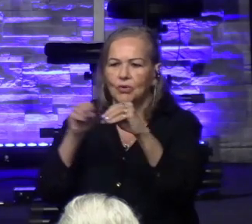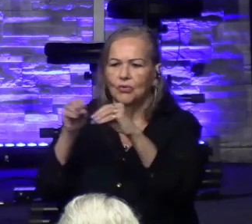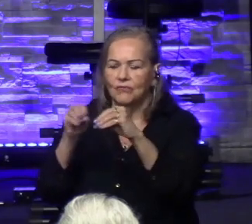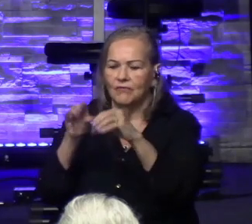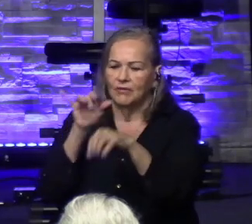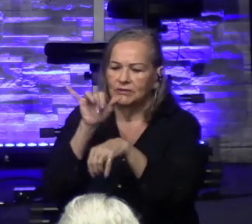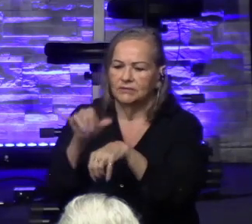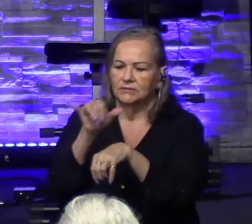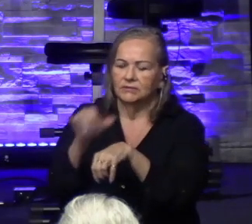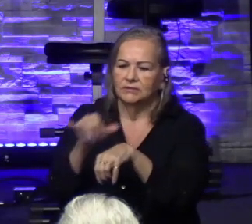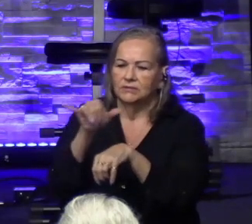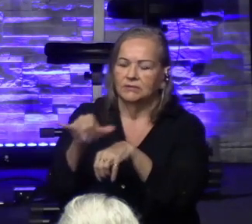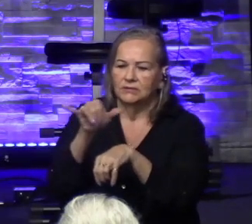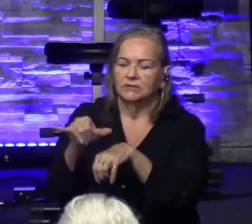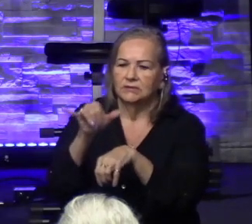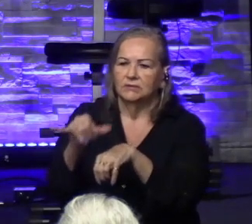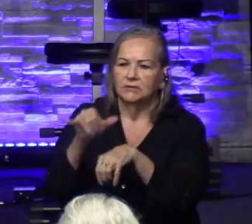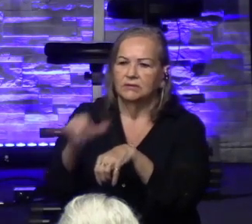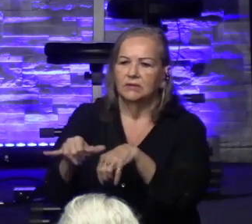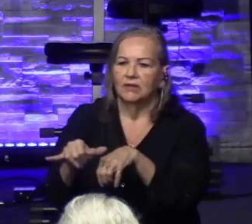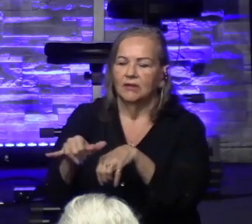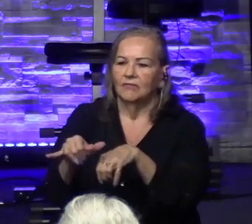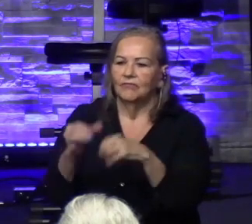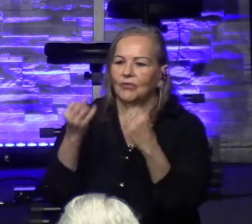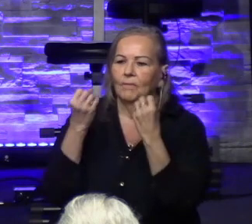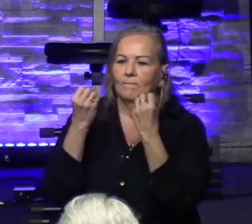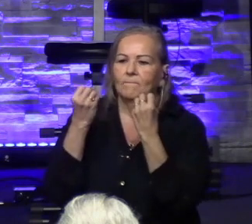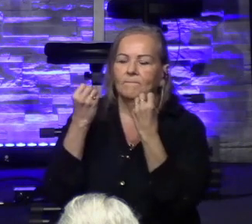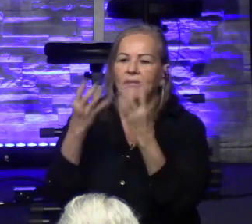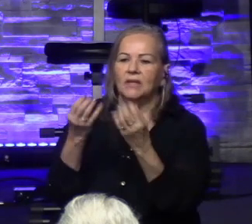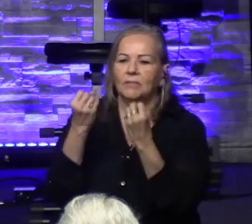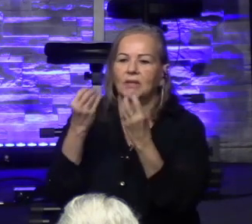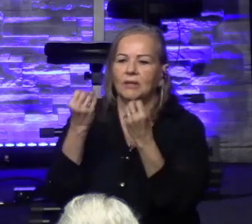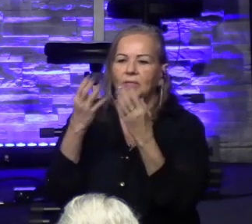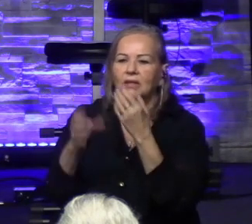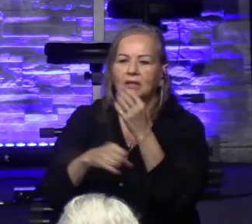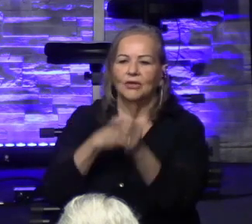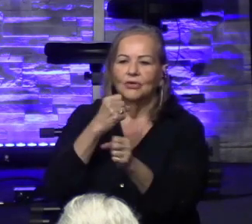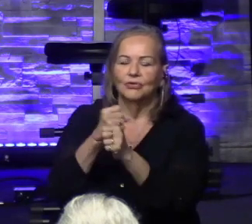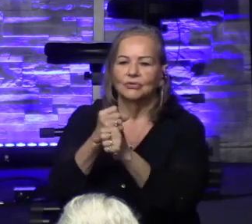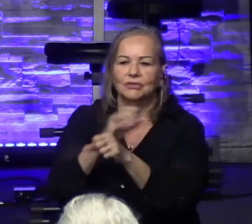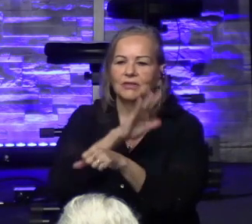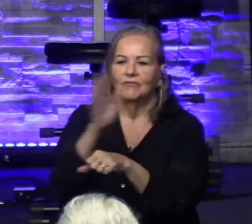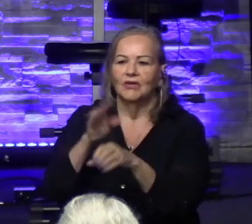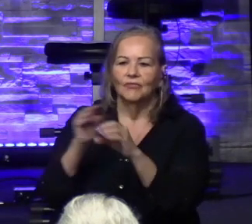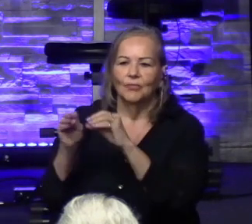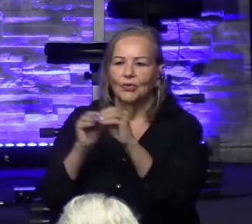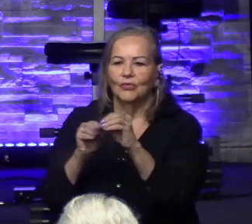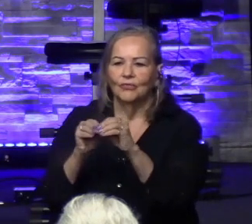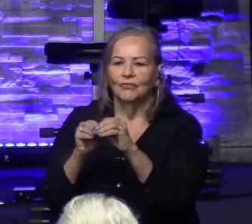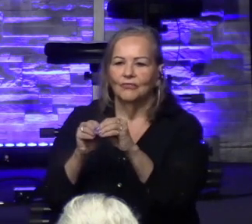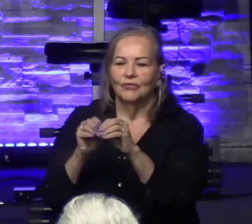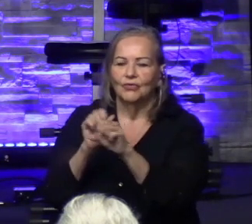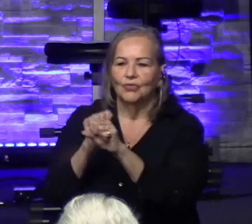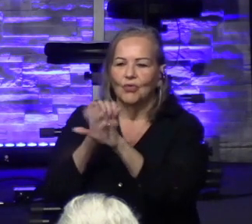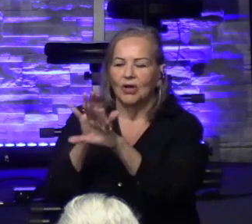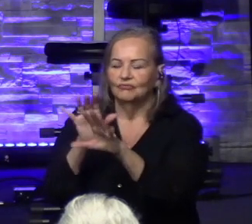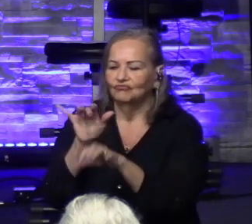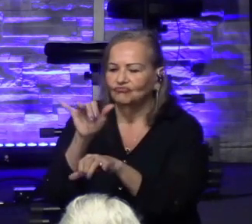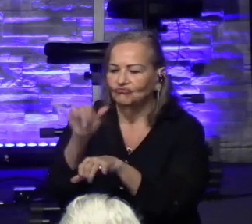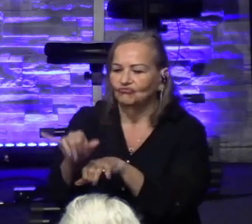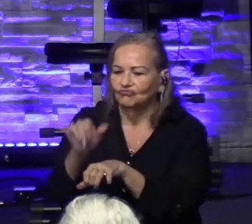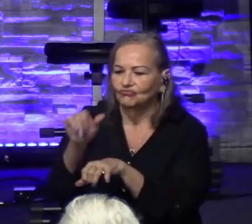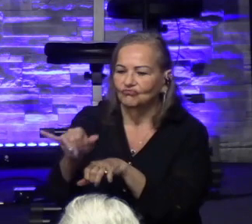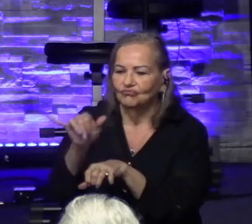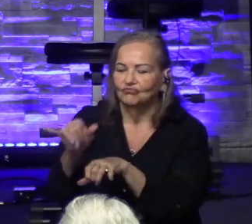creation, it's the beginning of time. Those rocks have stood there. And they've stood the test of time. They haven't moved. And you can just see God's strength and his